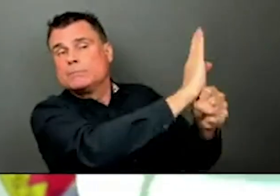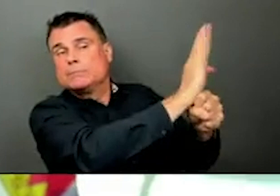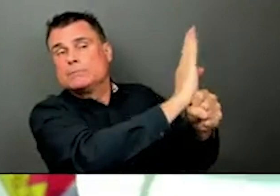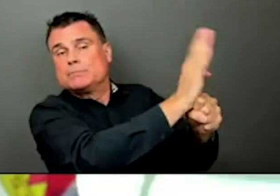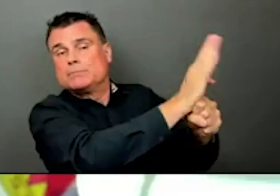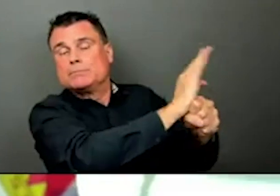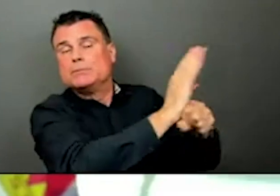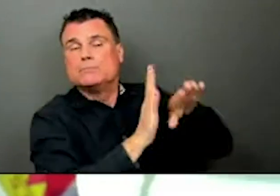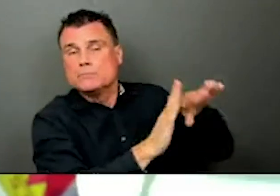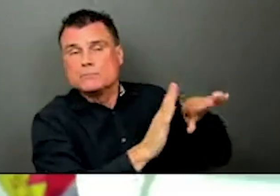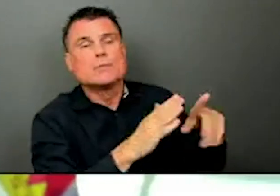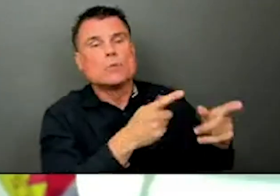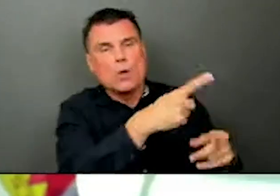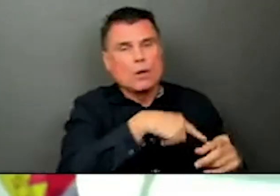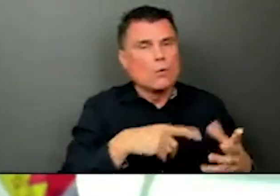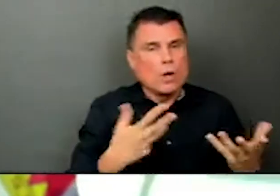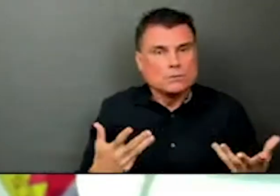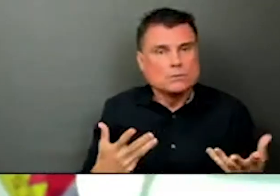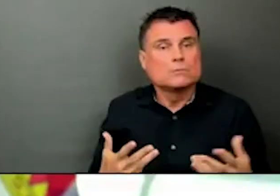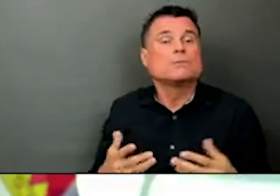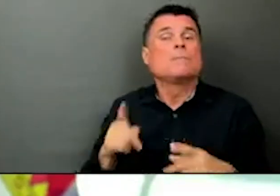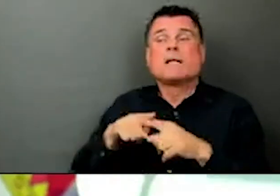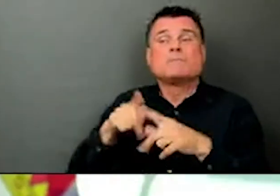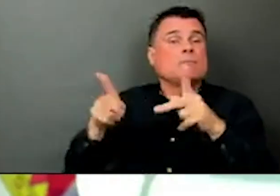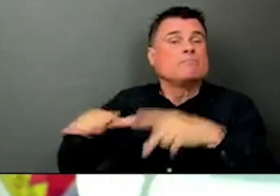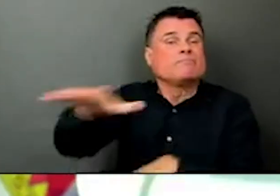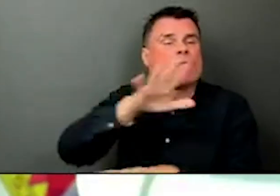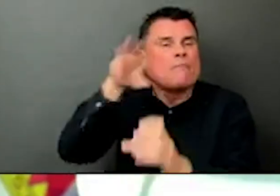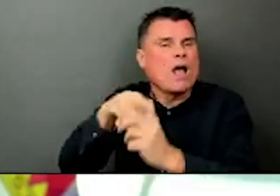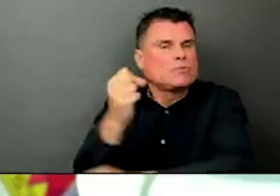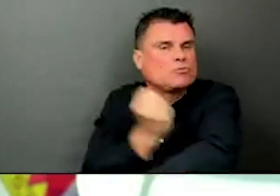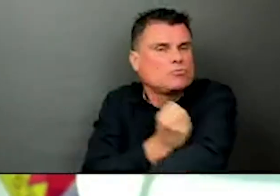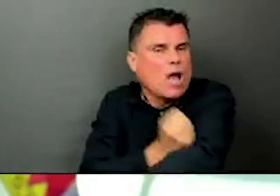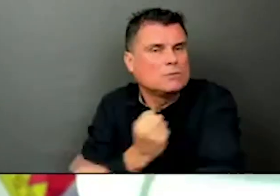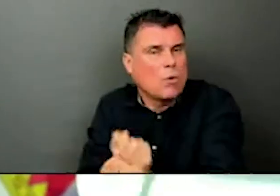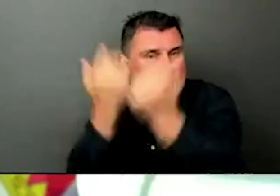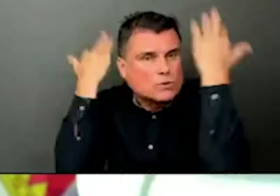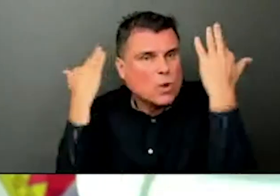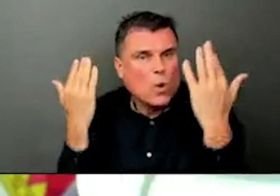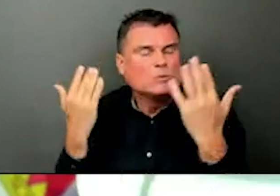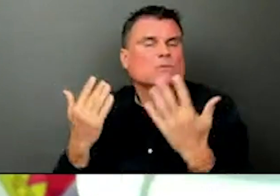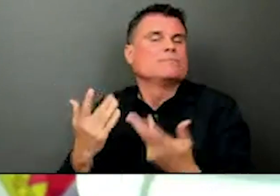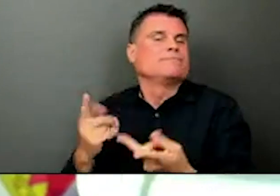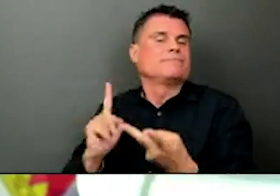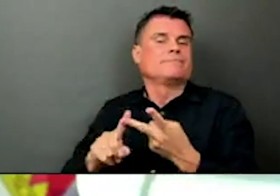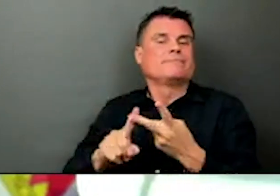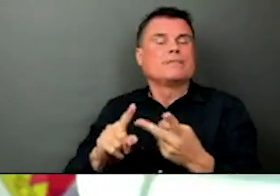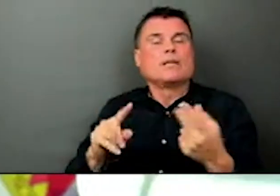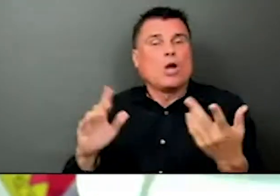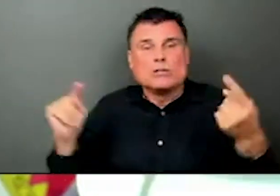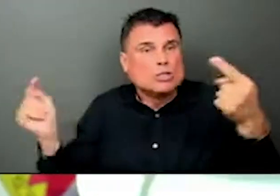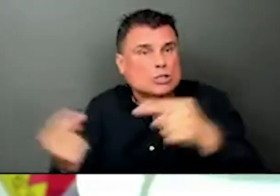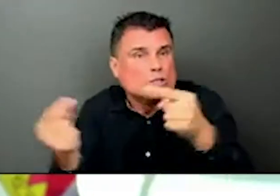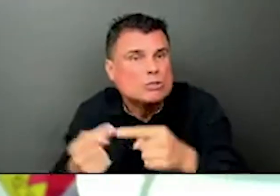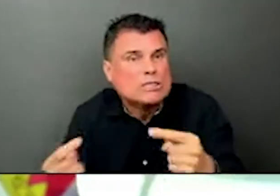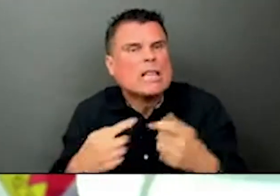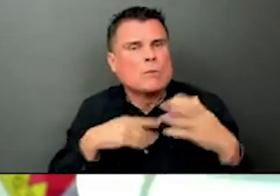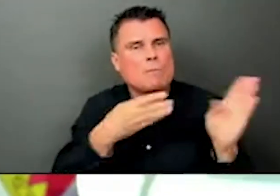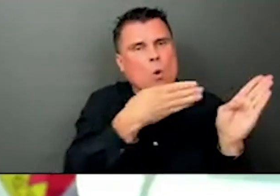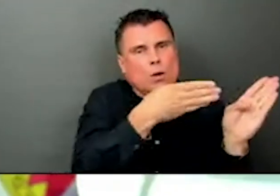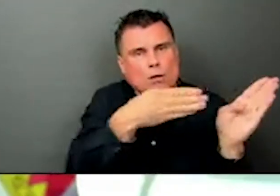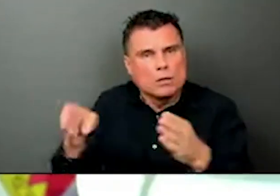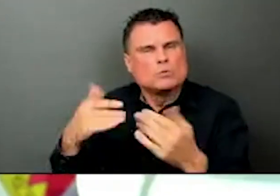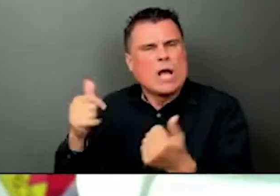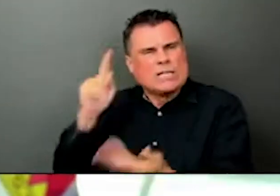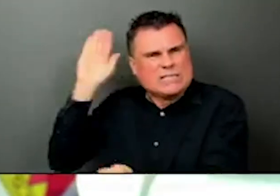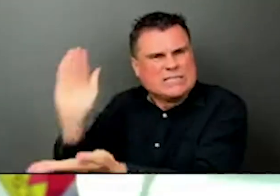so important to all of us. But to get there, please register and ensure you are fully vaccinated so we can all put this pandemic